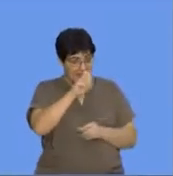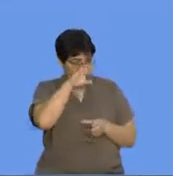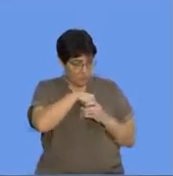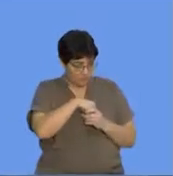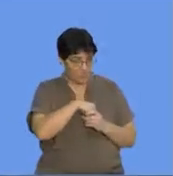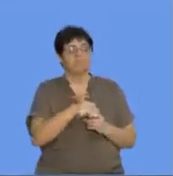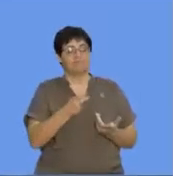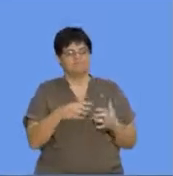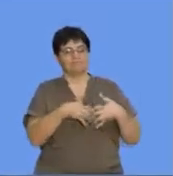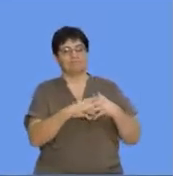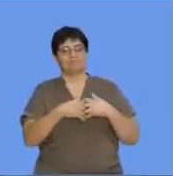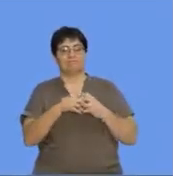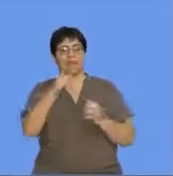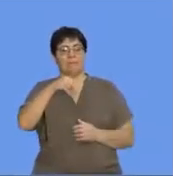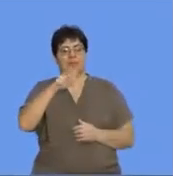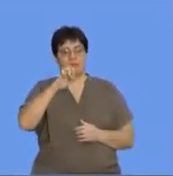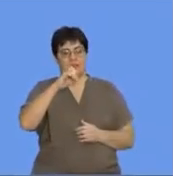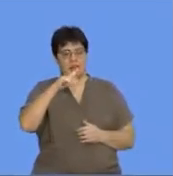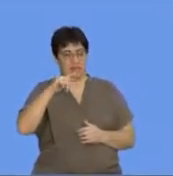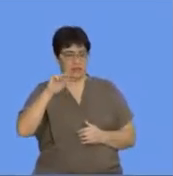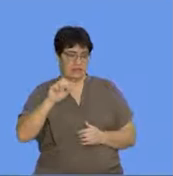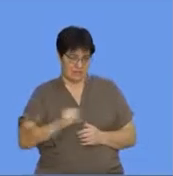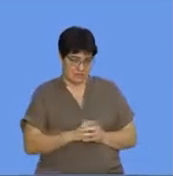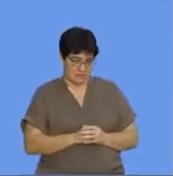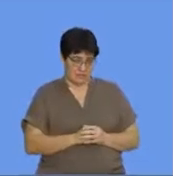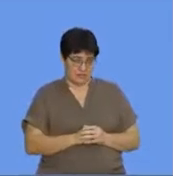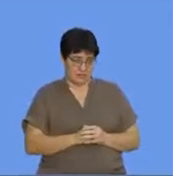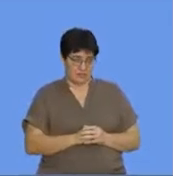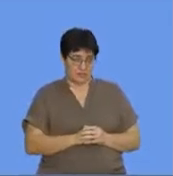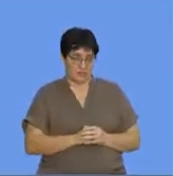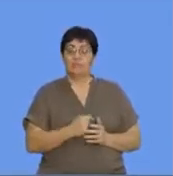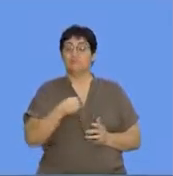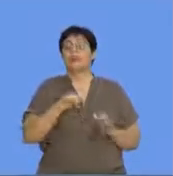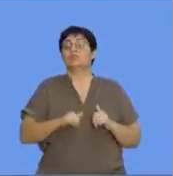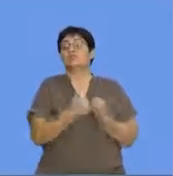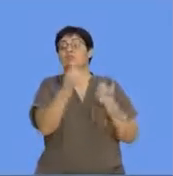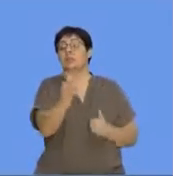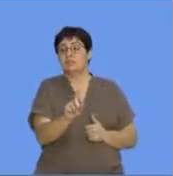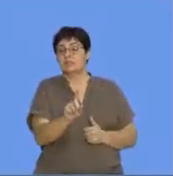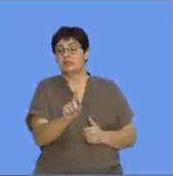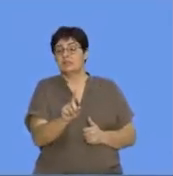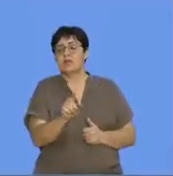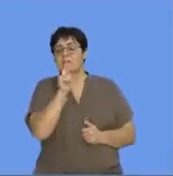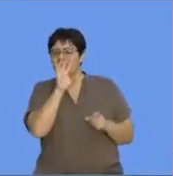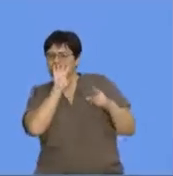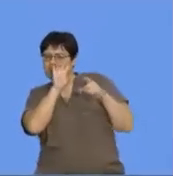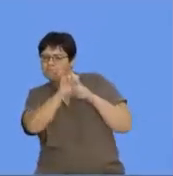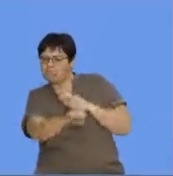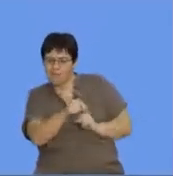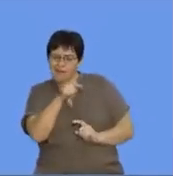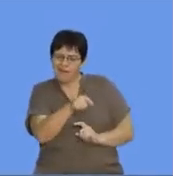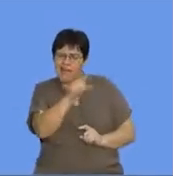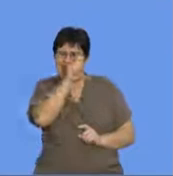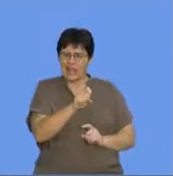up of particles. Right. So our challenge, OK, that's the main thing, is to work out what substance X is.